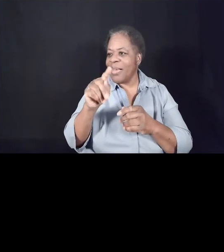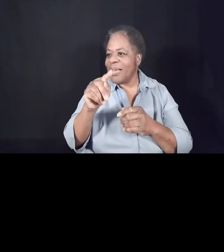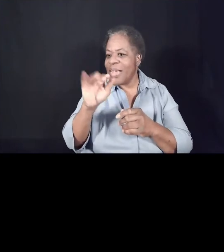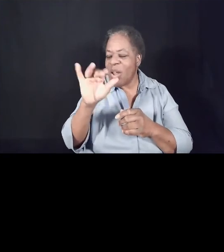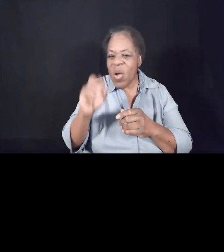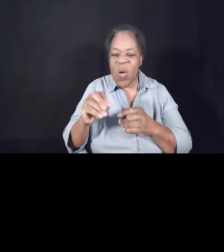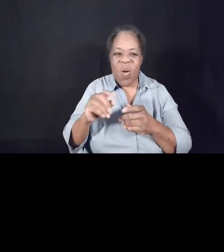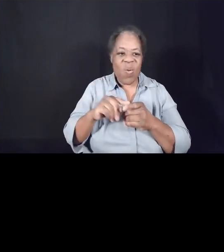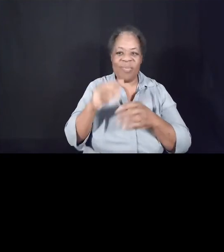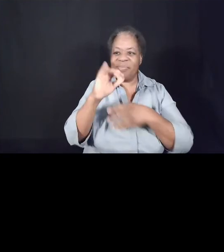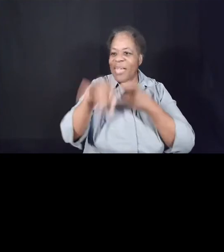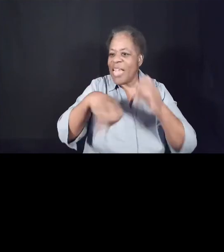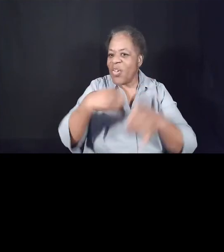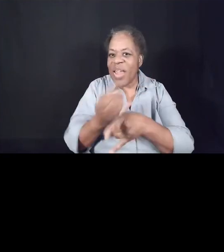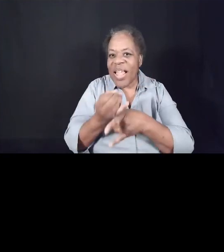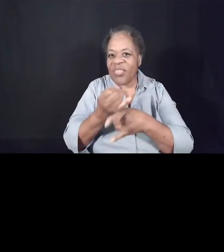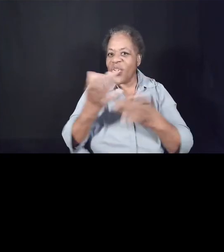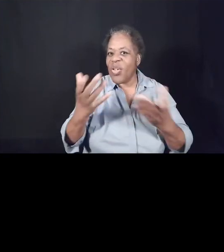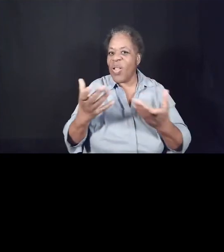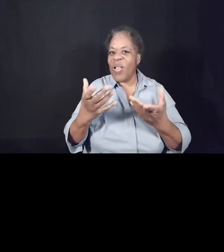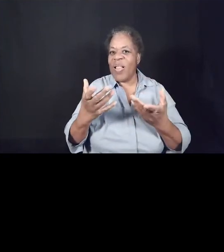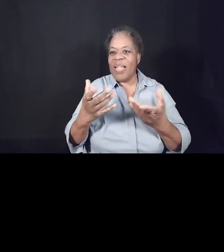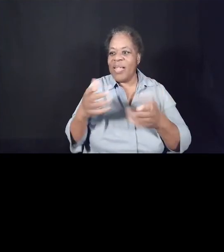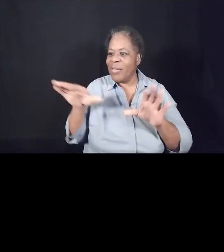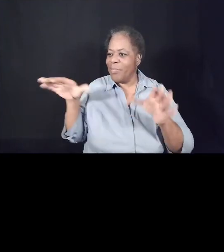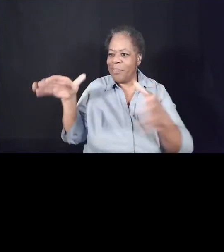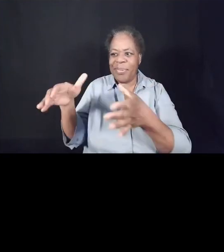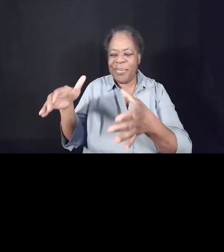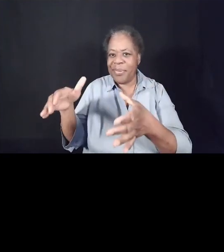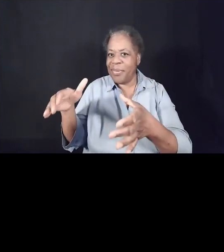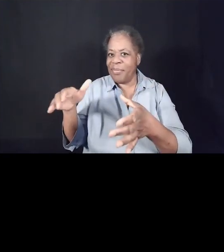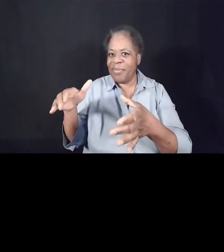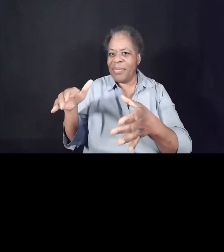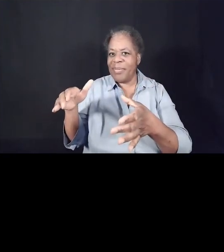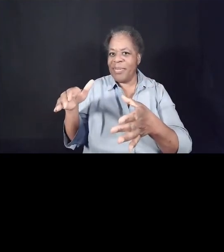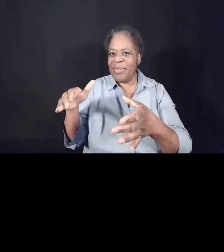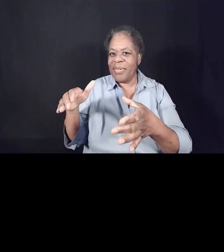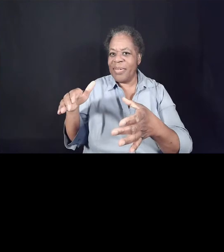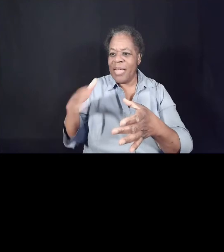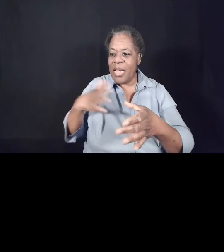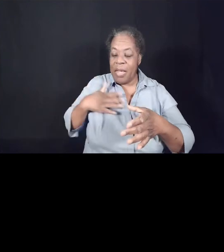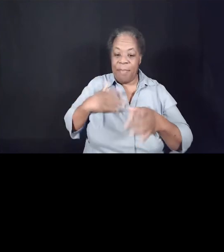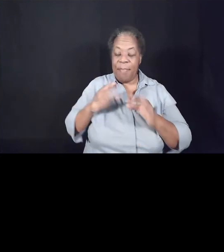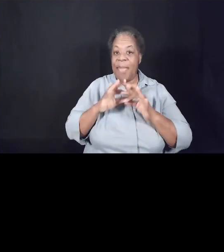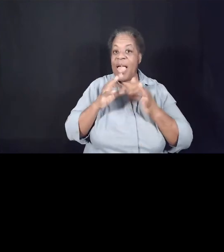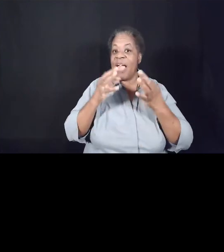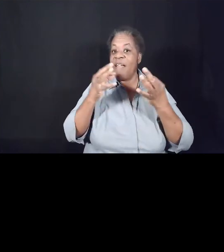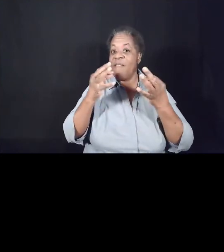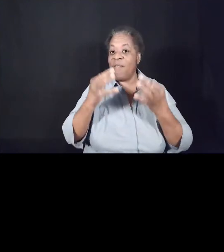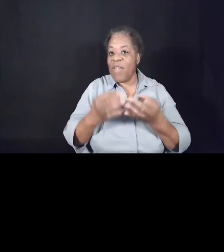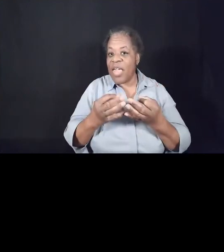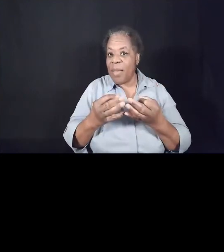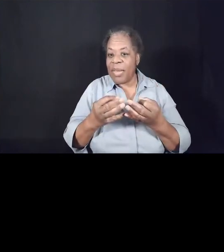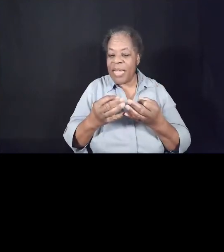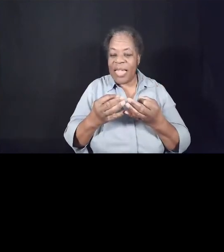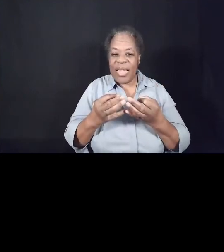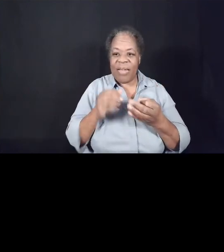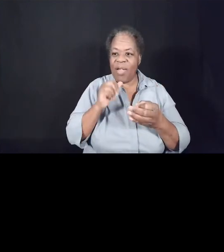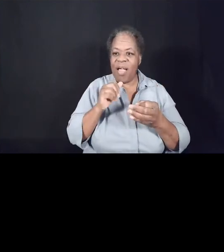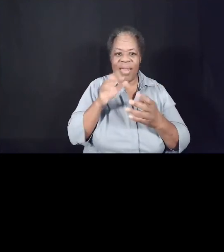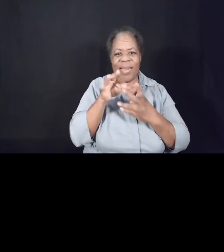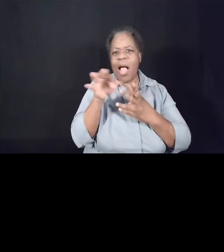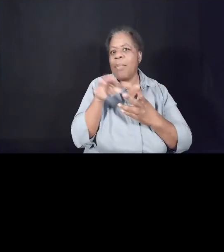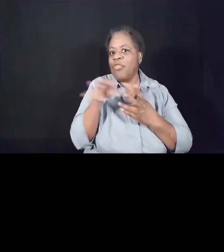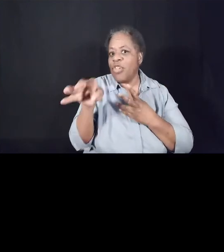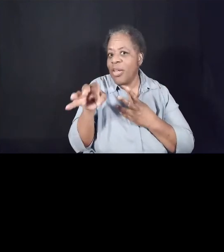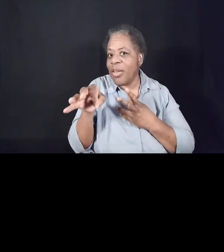it's not something that for us in my family is something that is an option. But we have